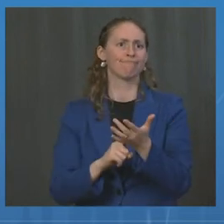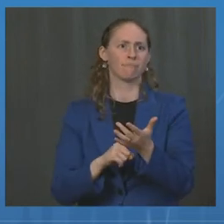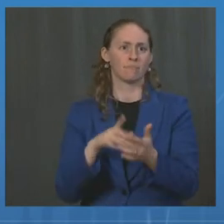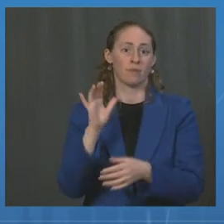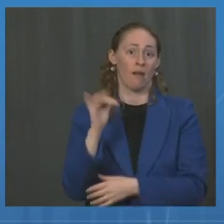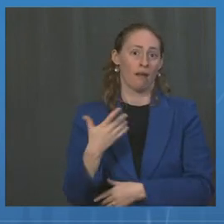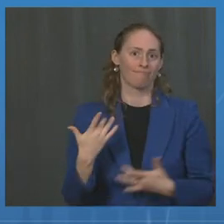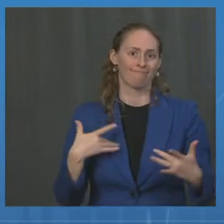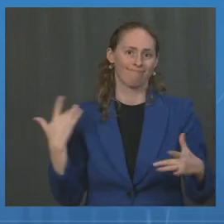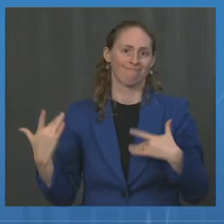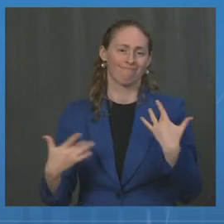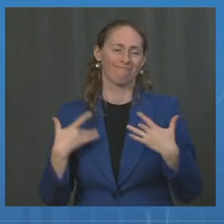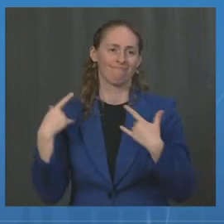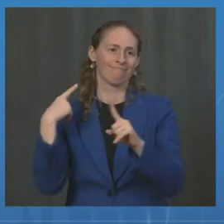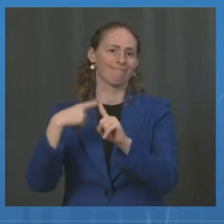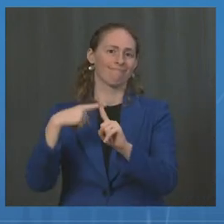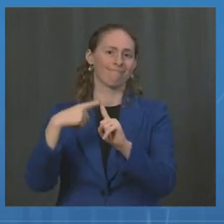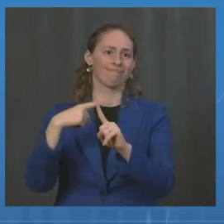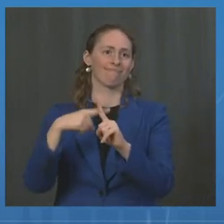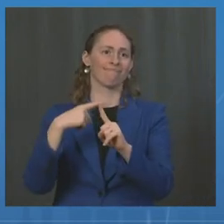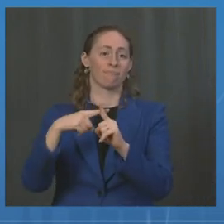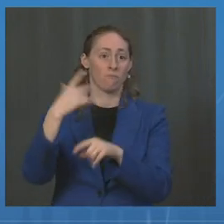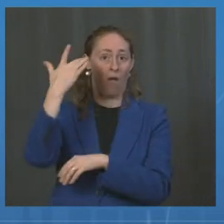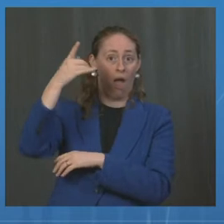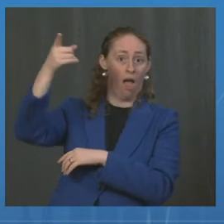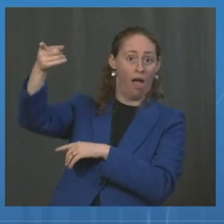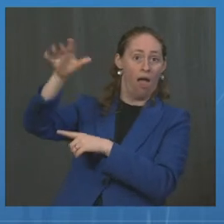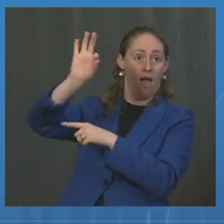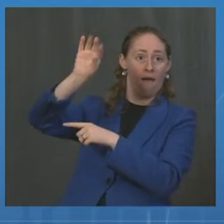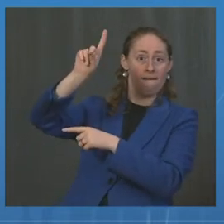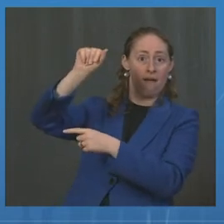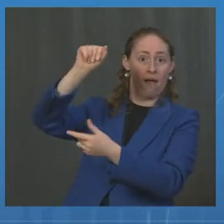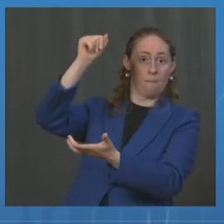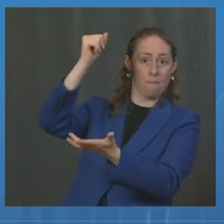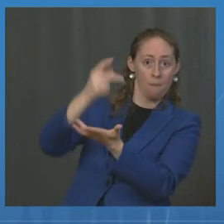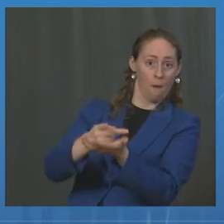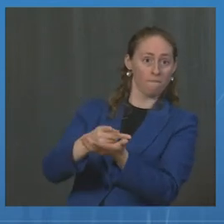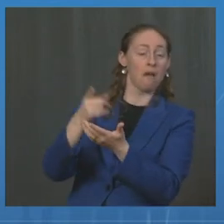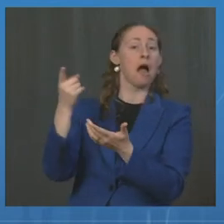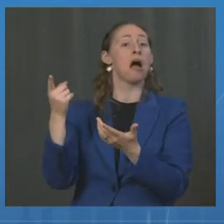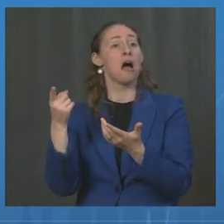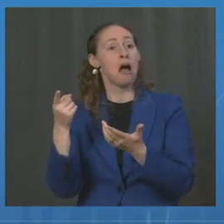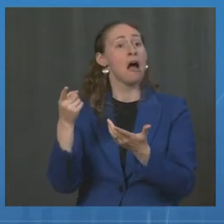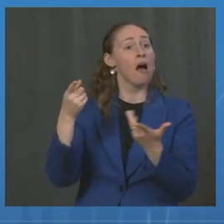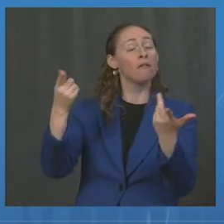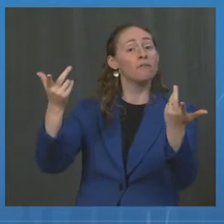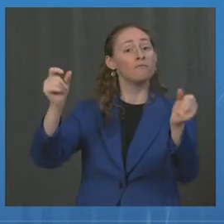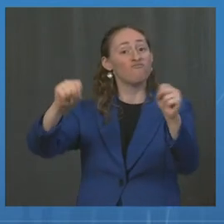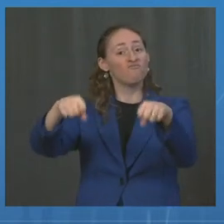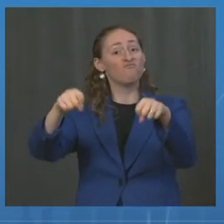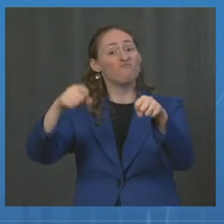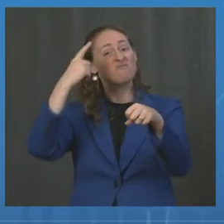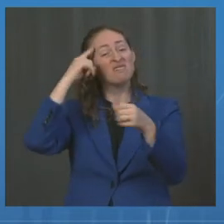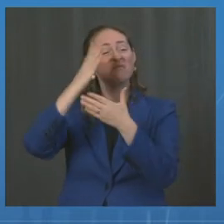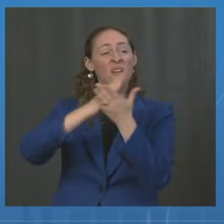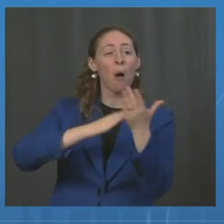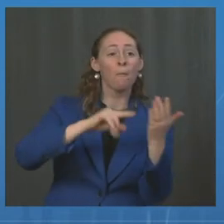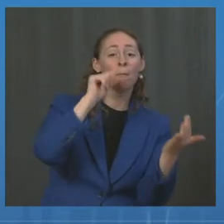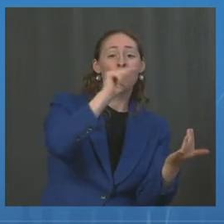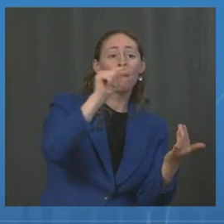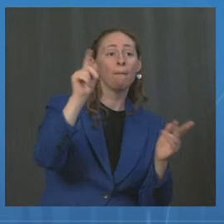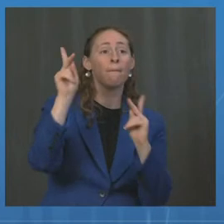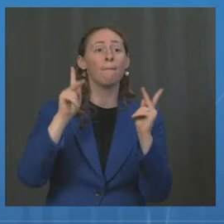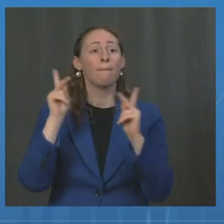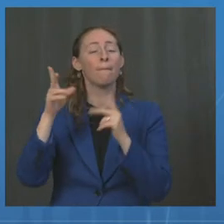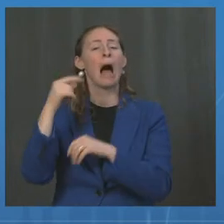attribute it to the FDA approval? I do think it has motivated some, but a lot of other things are happening at the same time with